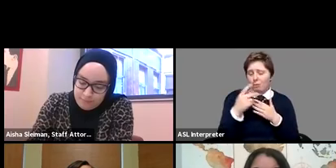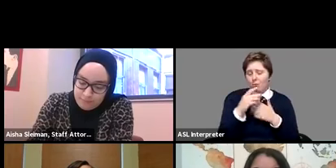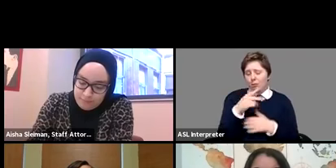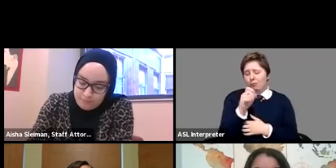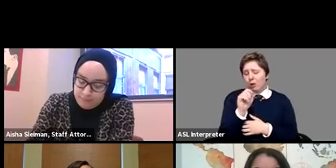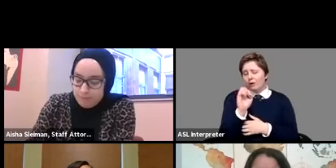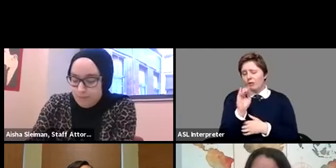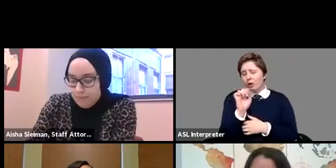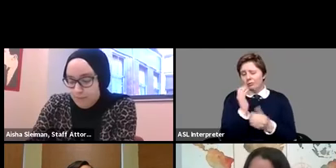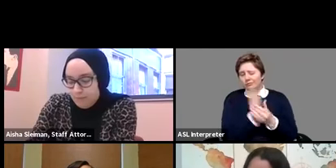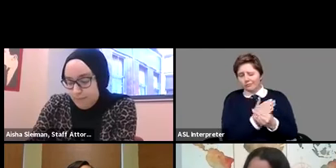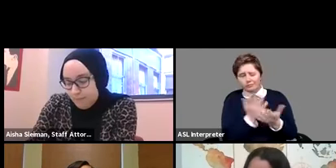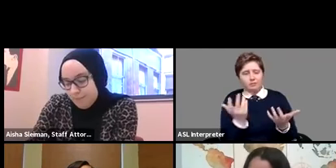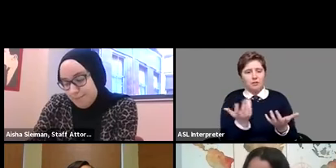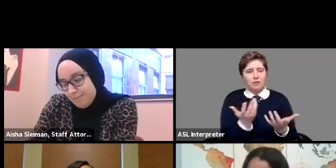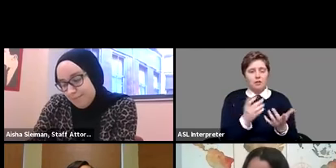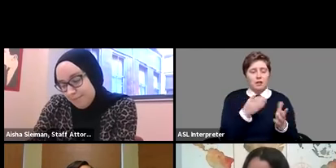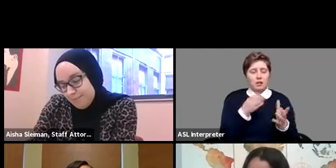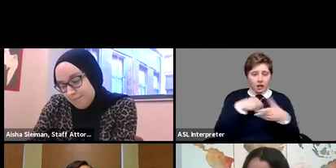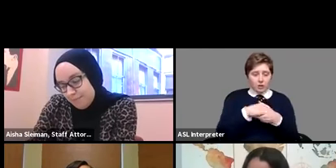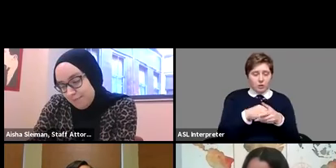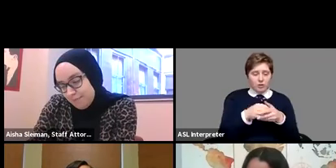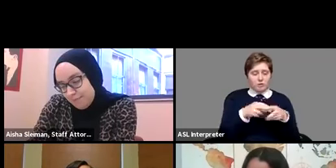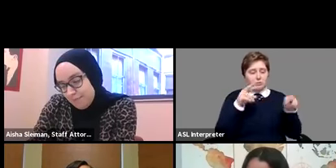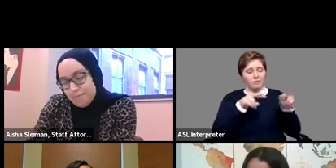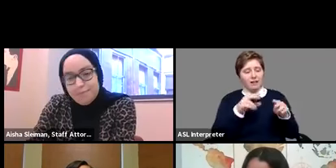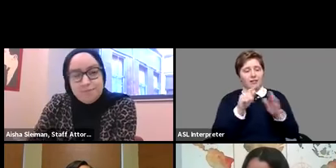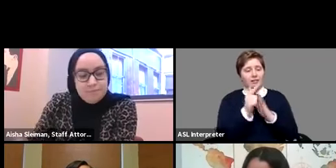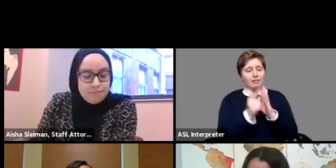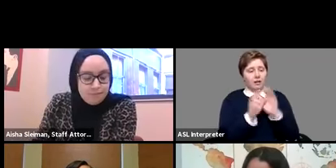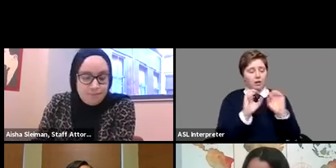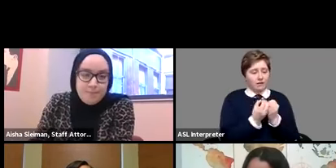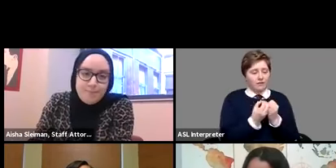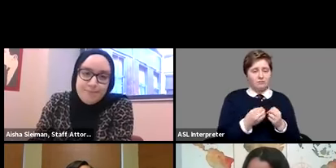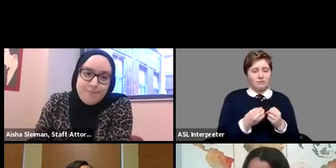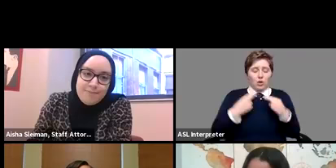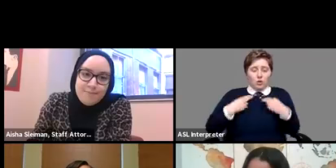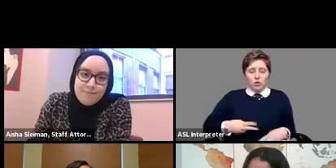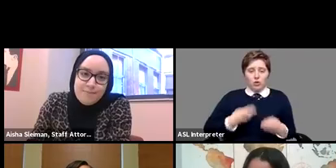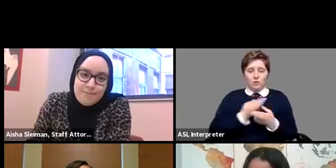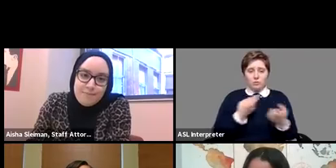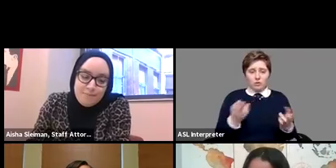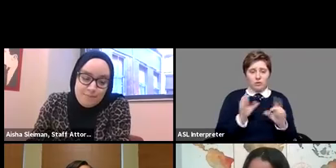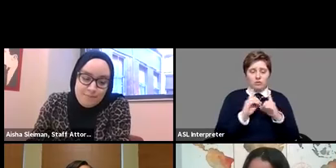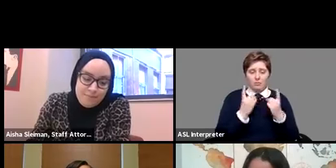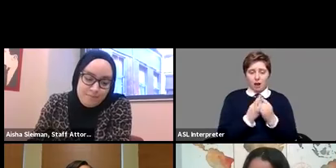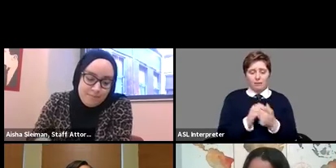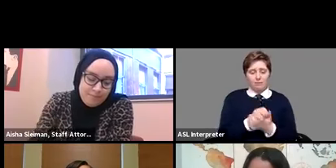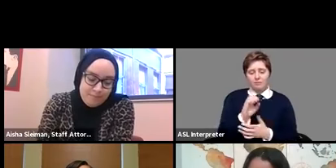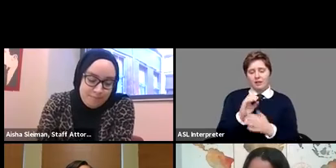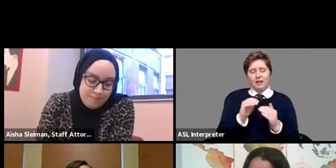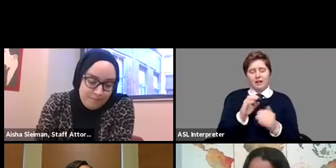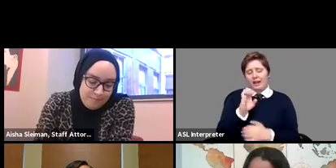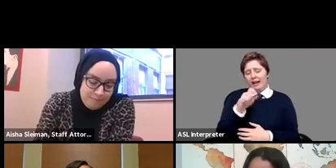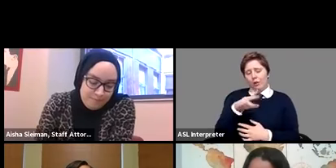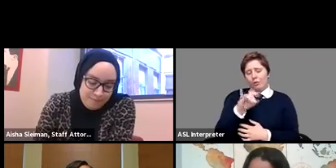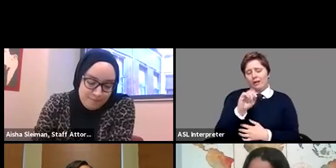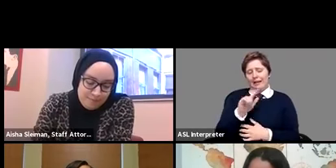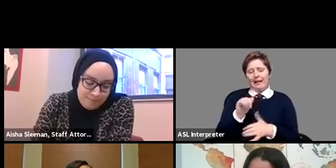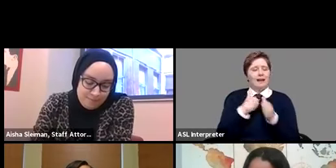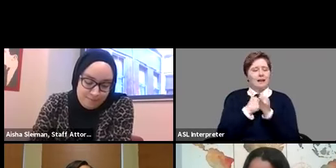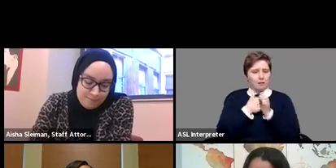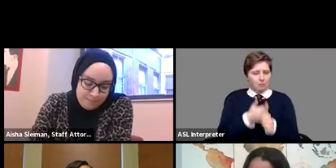included at that time the supervision of the legal office human resources department equity and compliance office